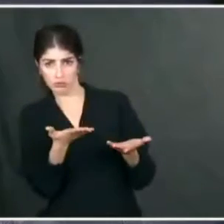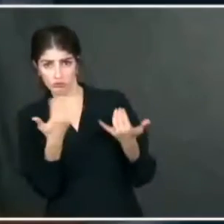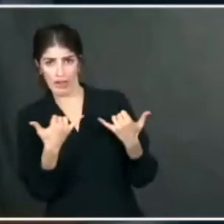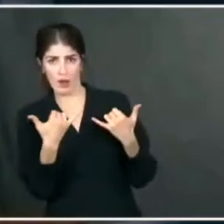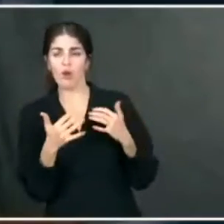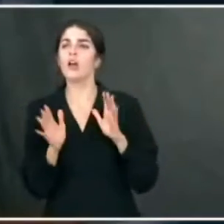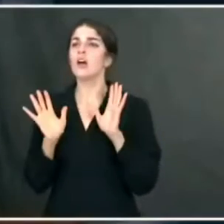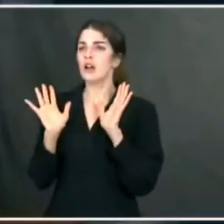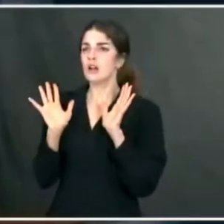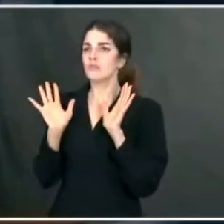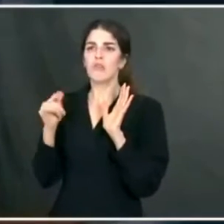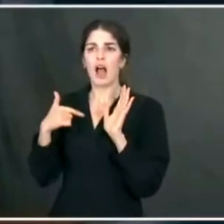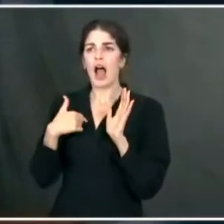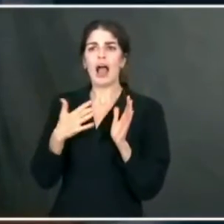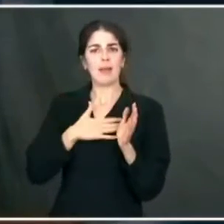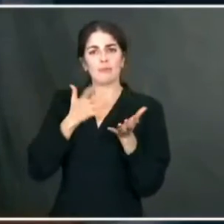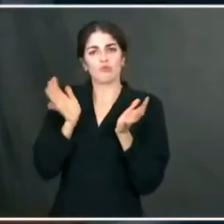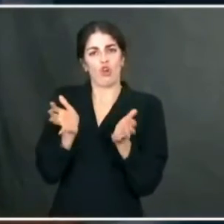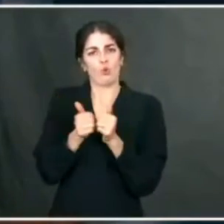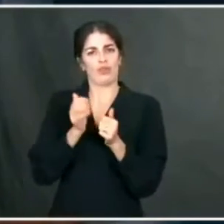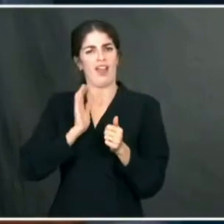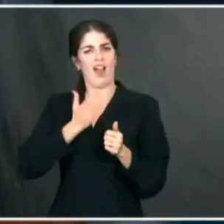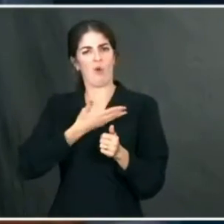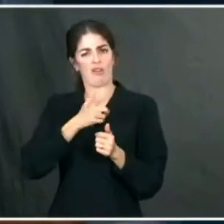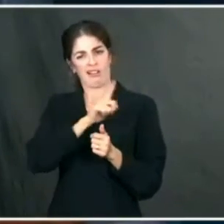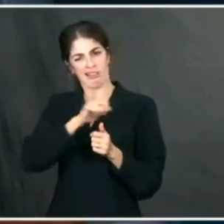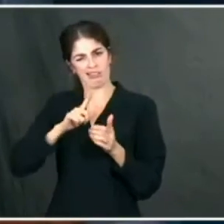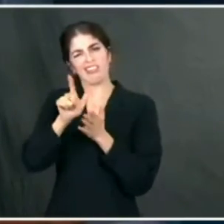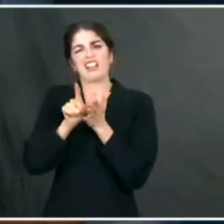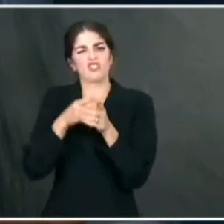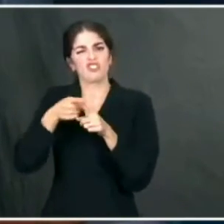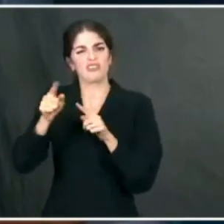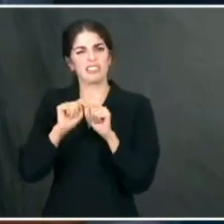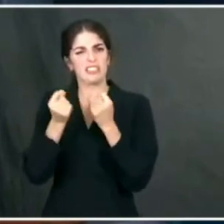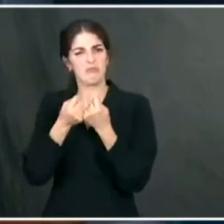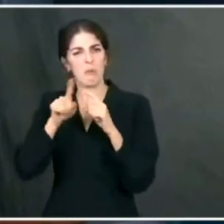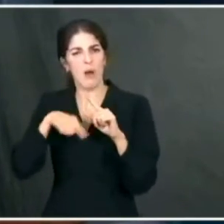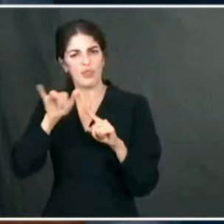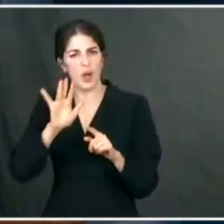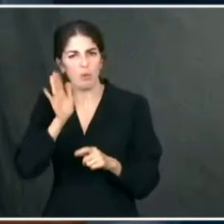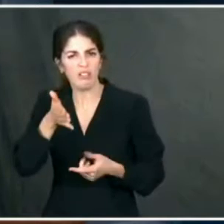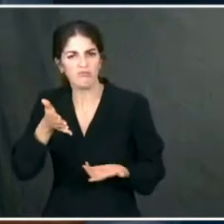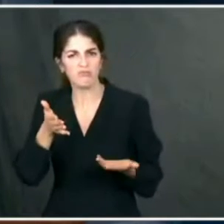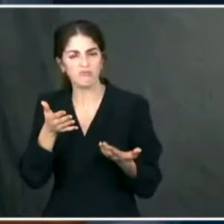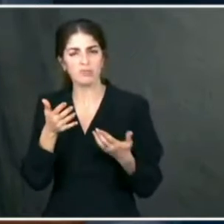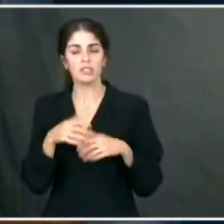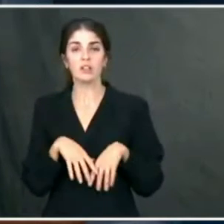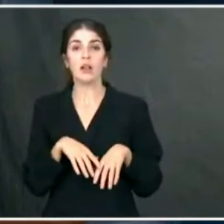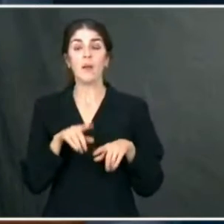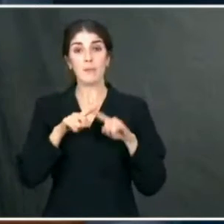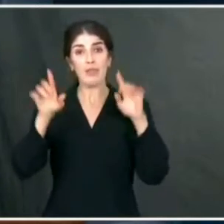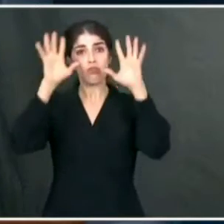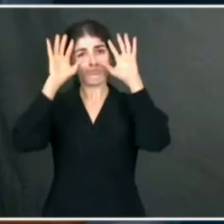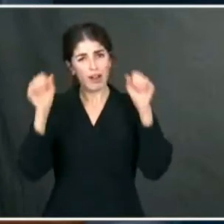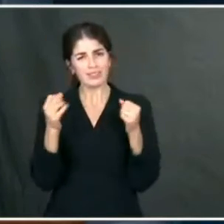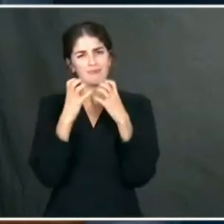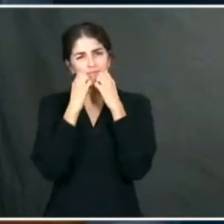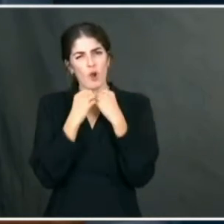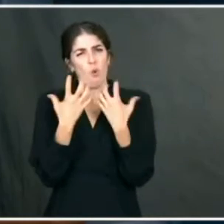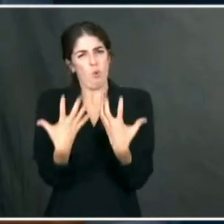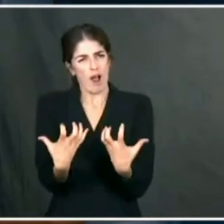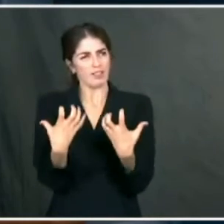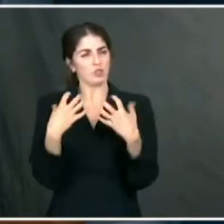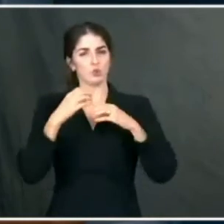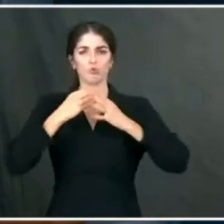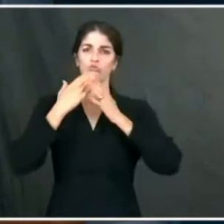saying. Well, I'm happy to talk to our legislative team about that. I think what was important to the President was to outline what his vision would be. This